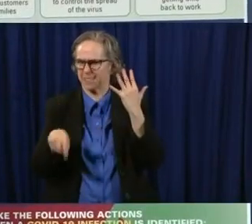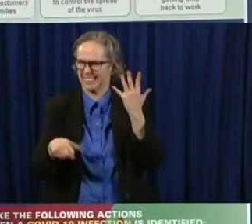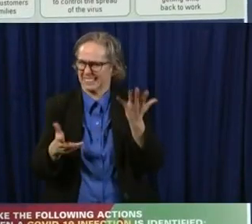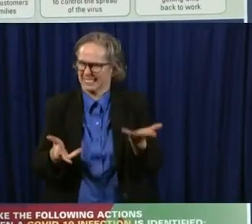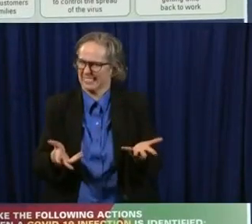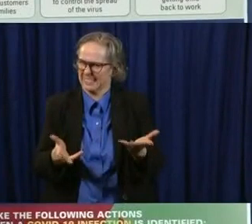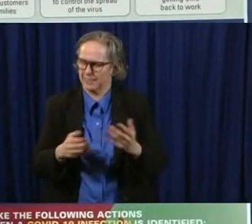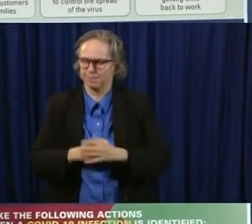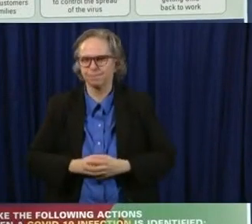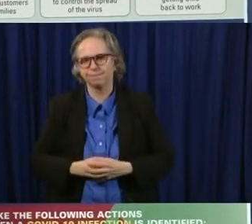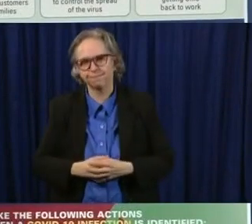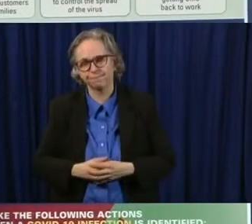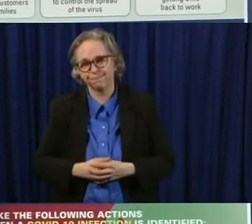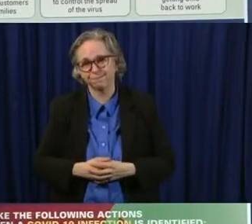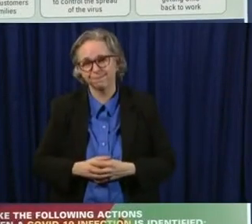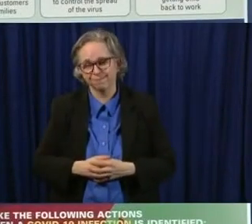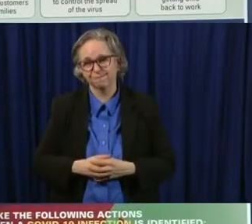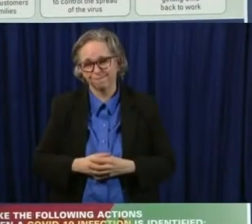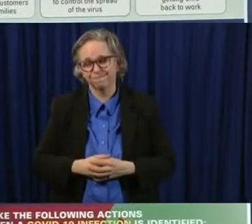Let me, um,